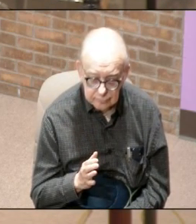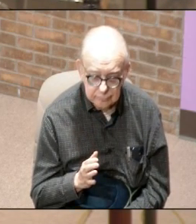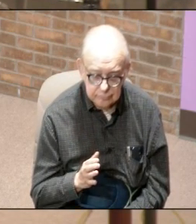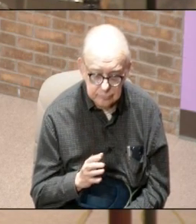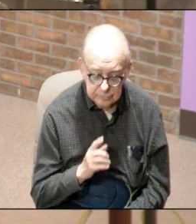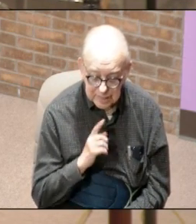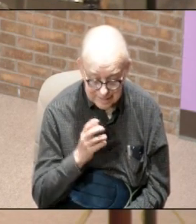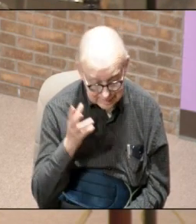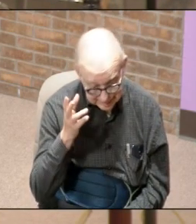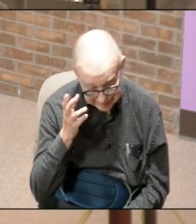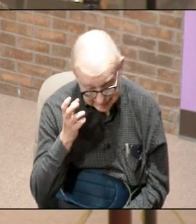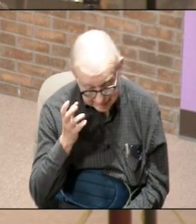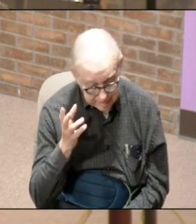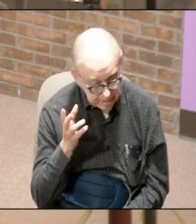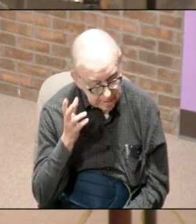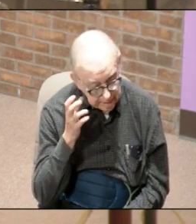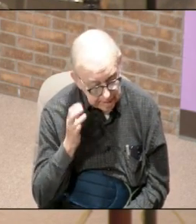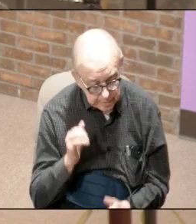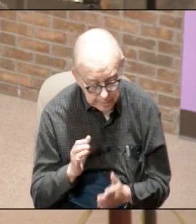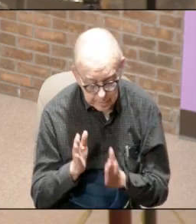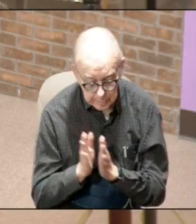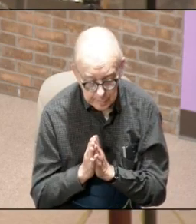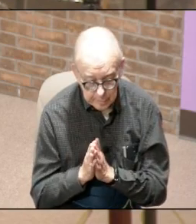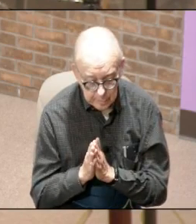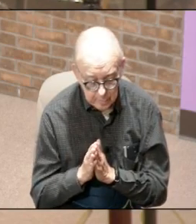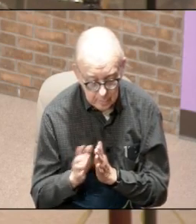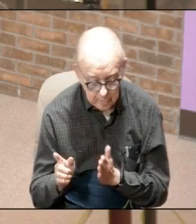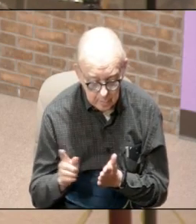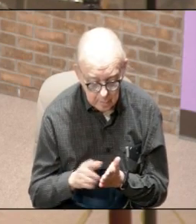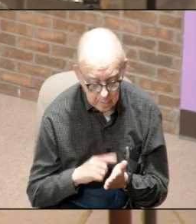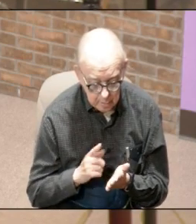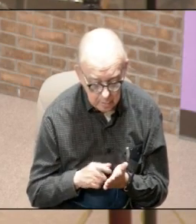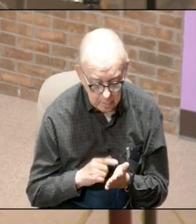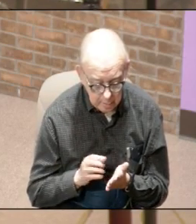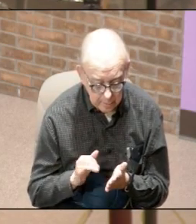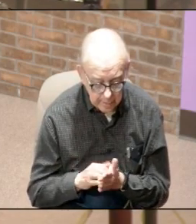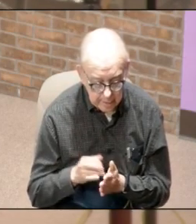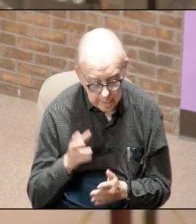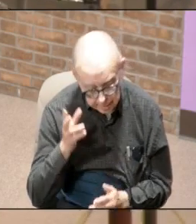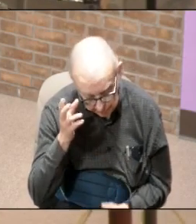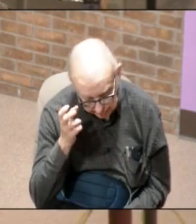it is Satan and there are sometimes that he will